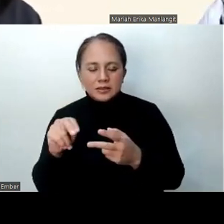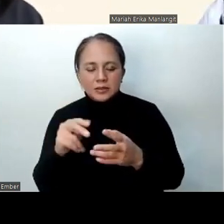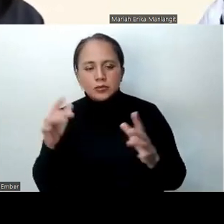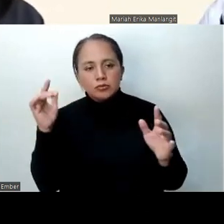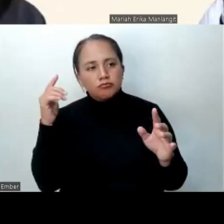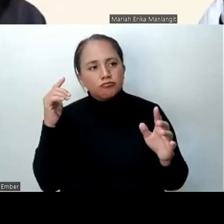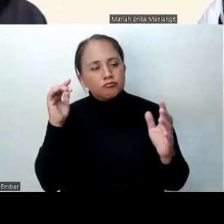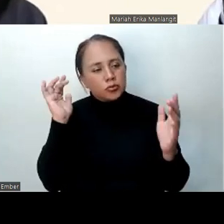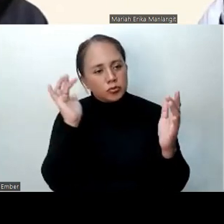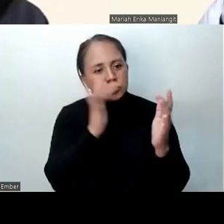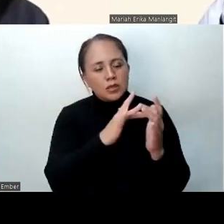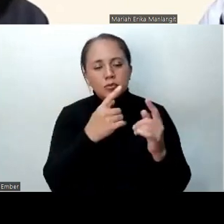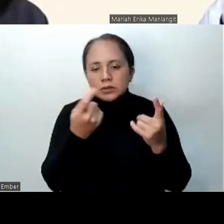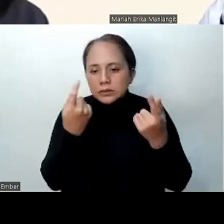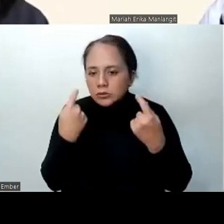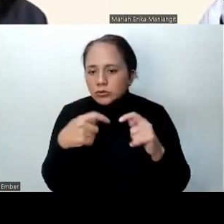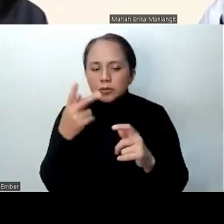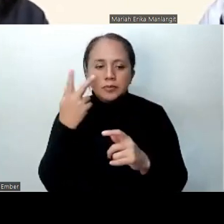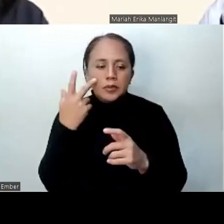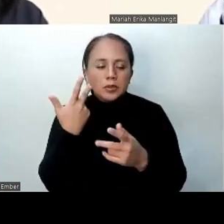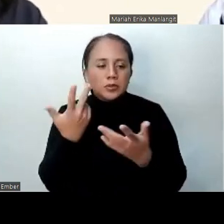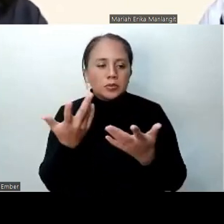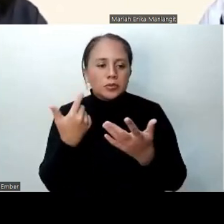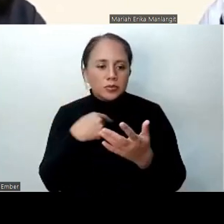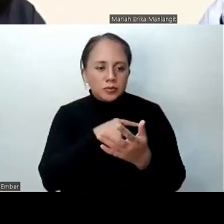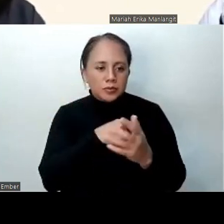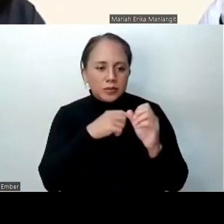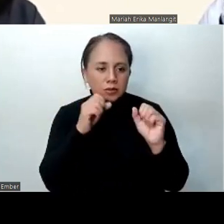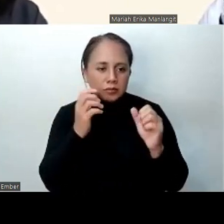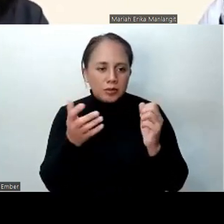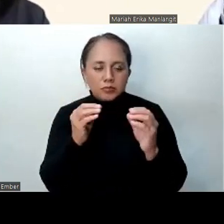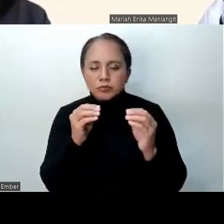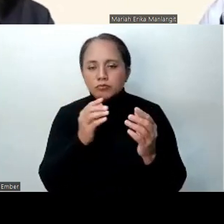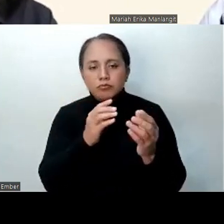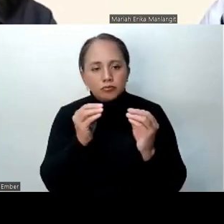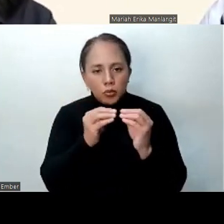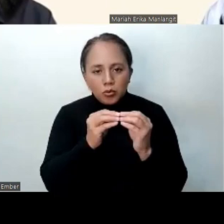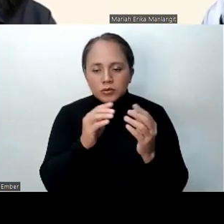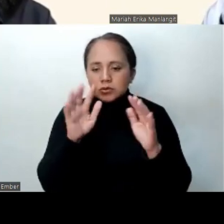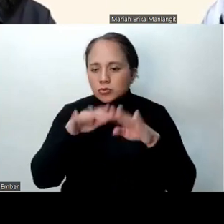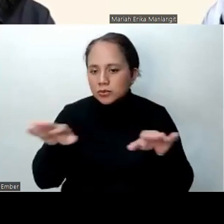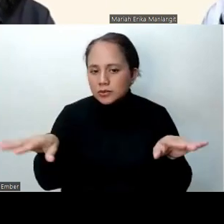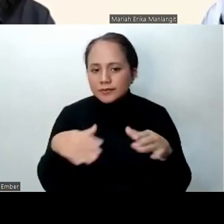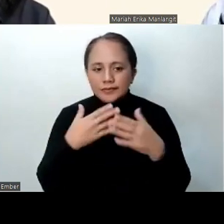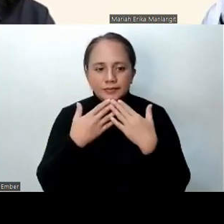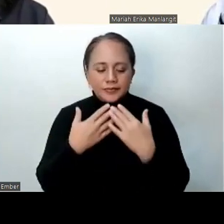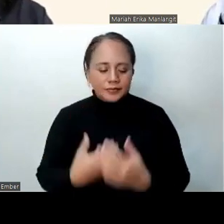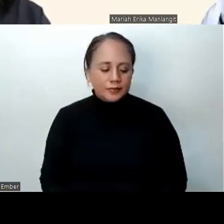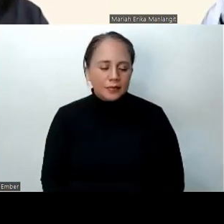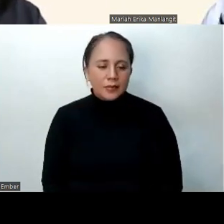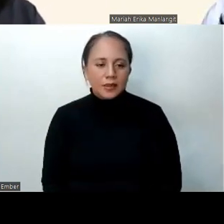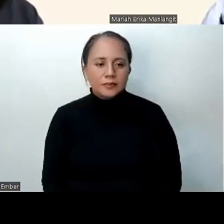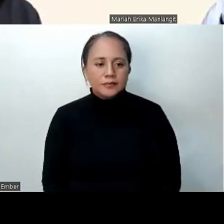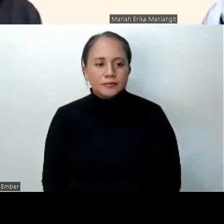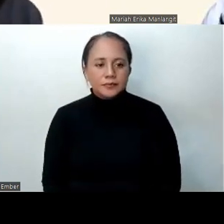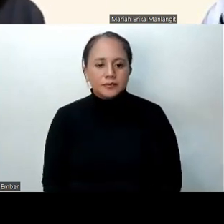So we would like to try that in order to reach, maybe reach more children. Thanks, teacher Dina. I think